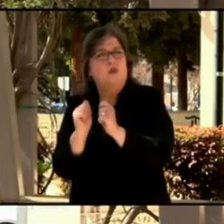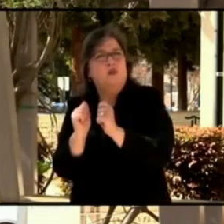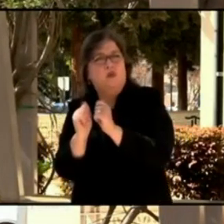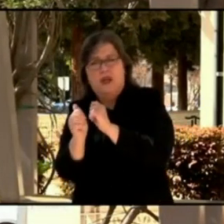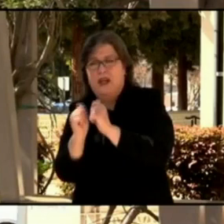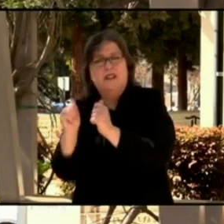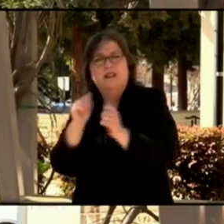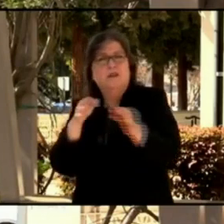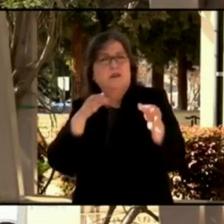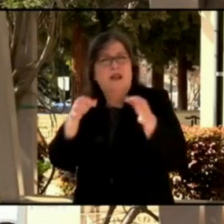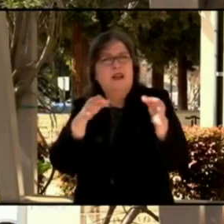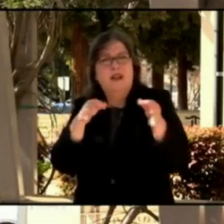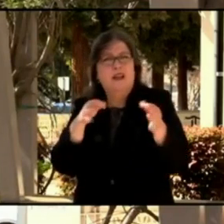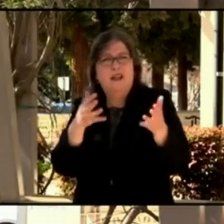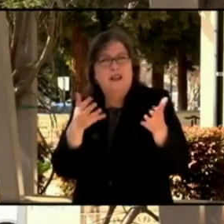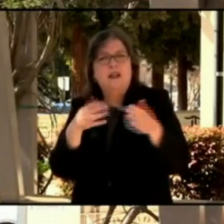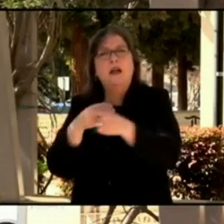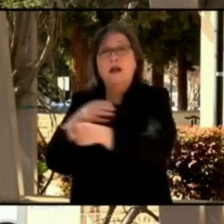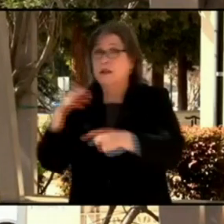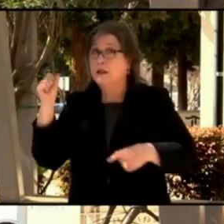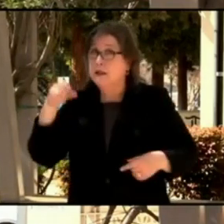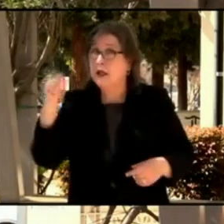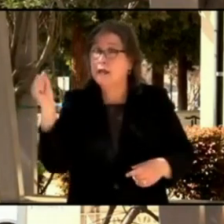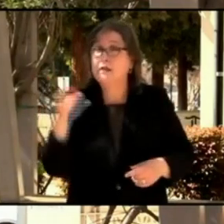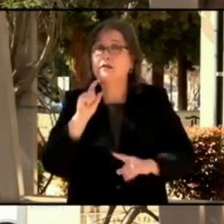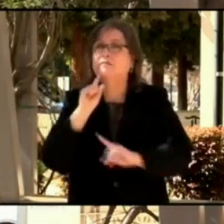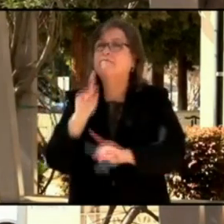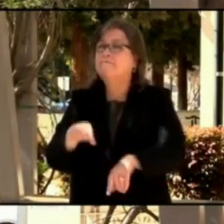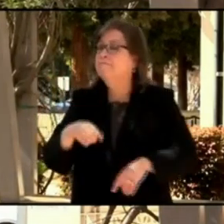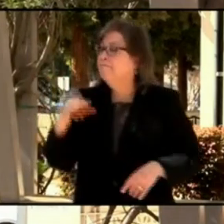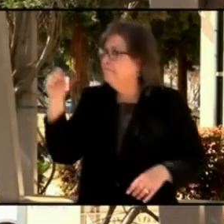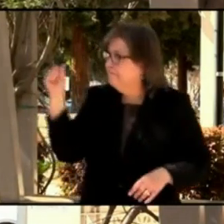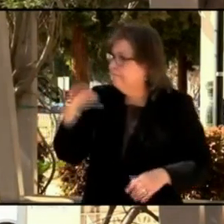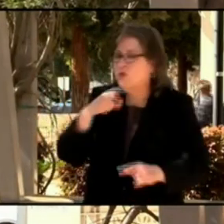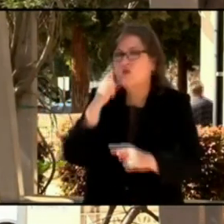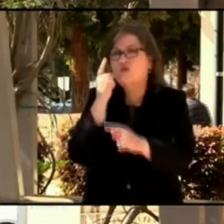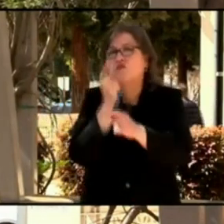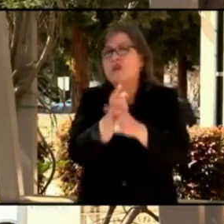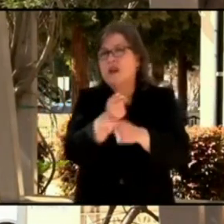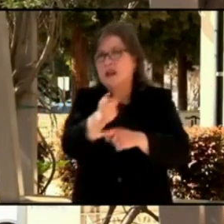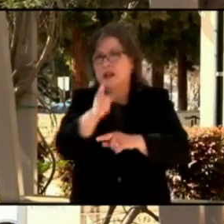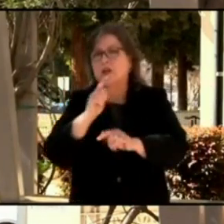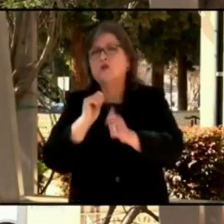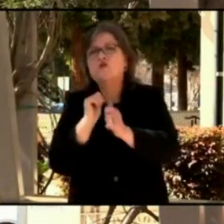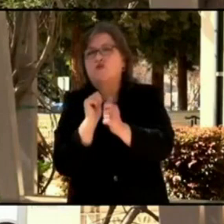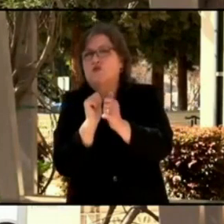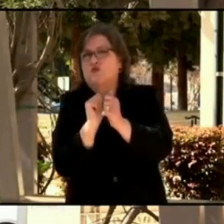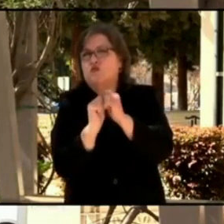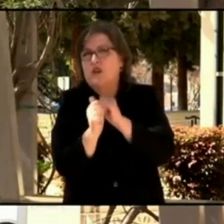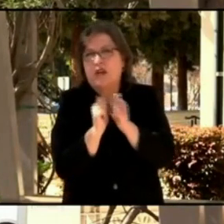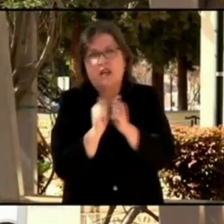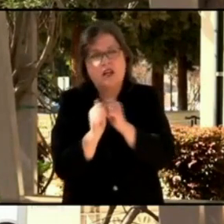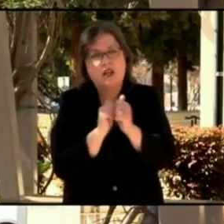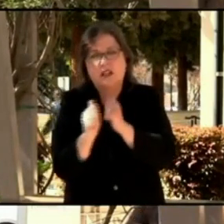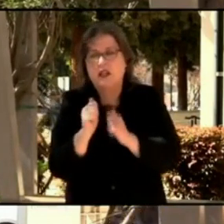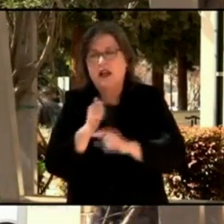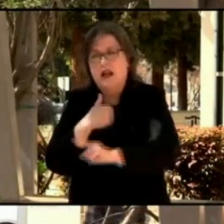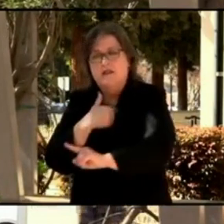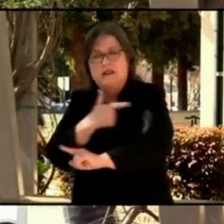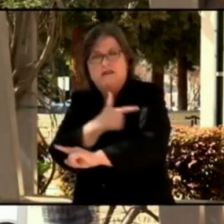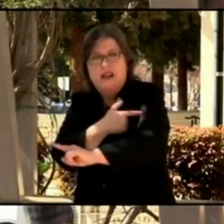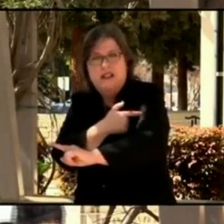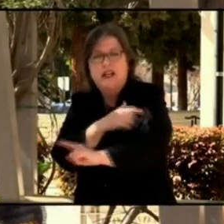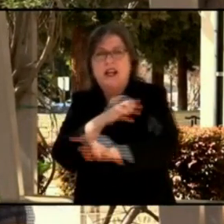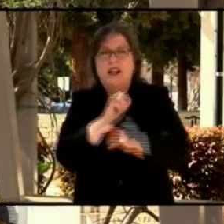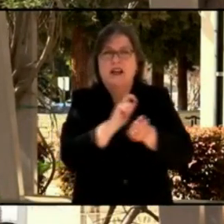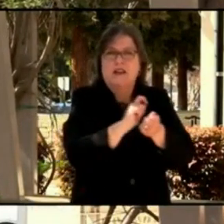So this is a race between the variants and the vaccine because the more opportunity that